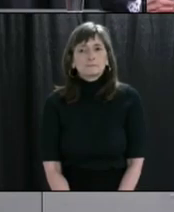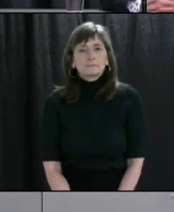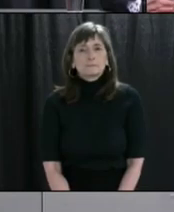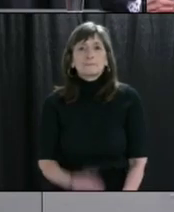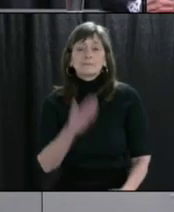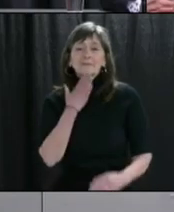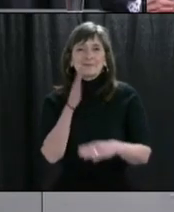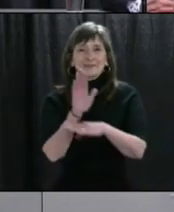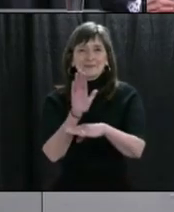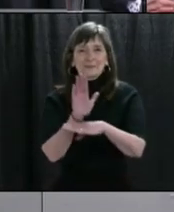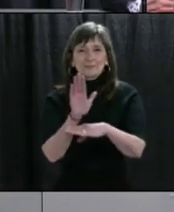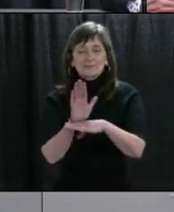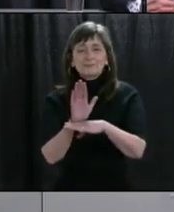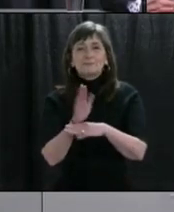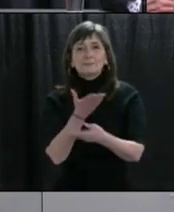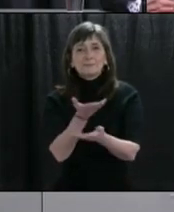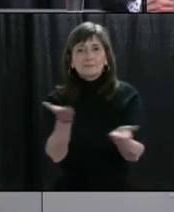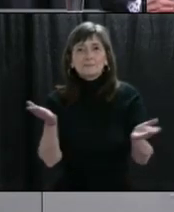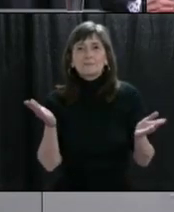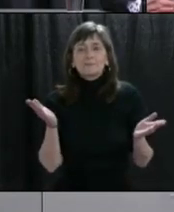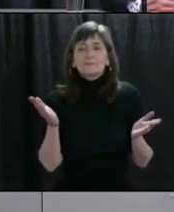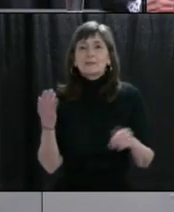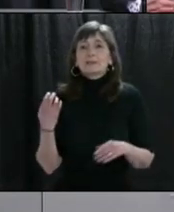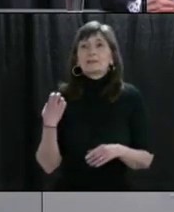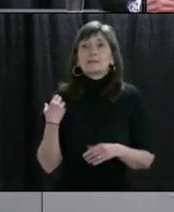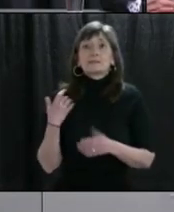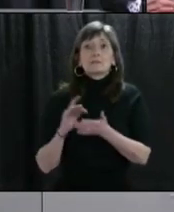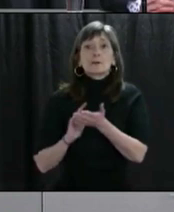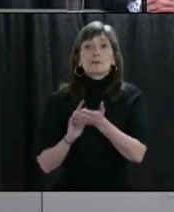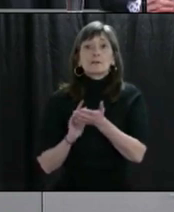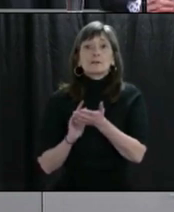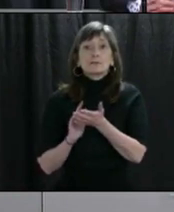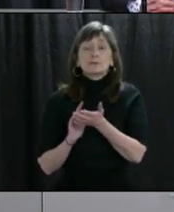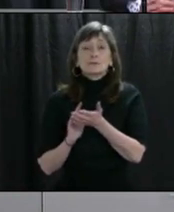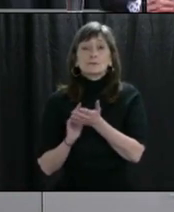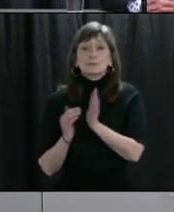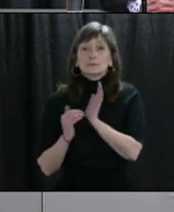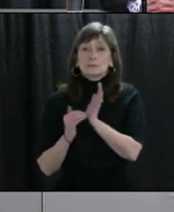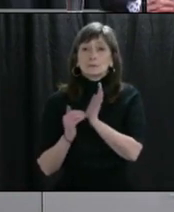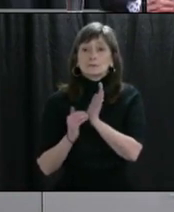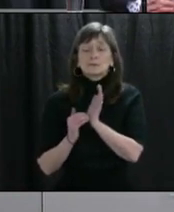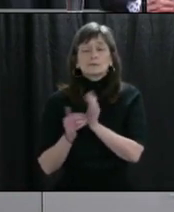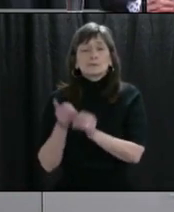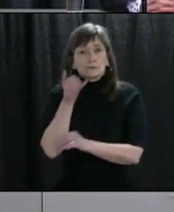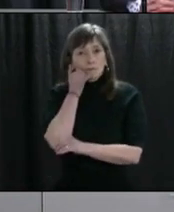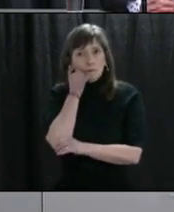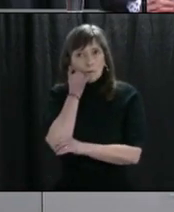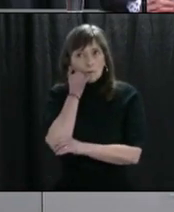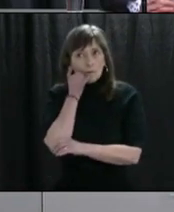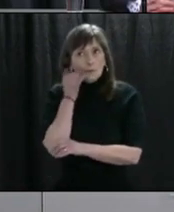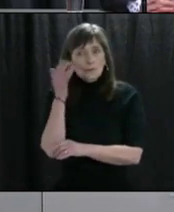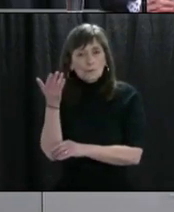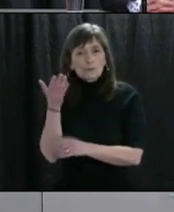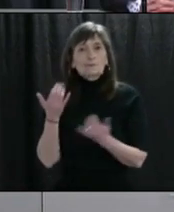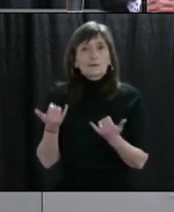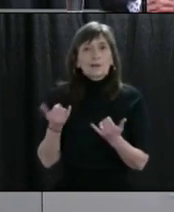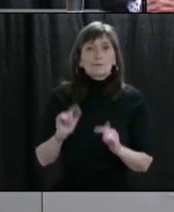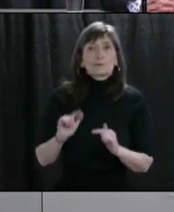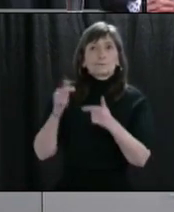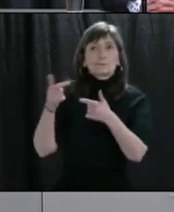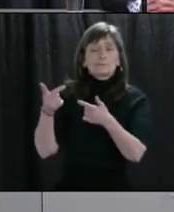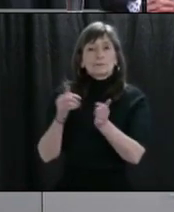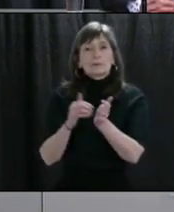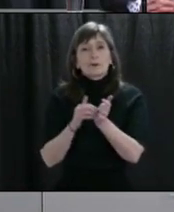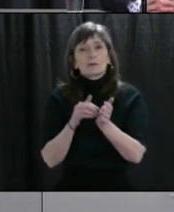Well, good afternoon, everyone. Our Chief Medical Officer will be on the phone again today and I'm going to turn it over to Dr.